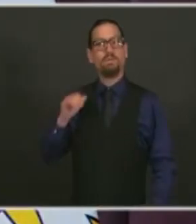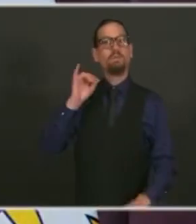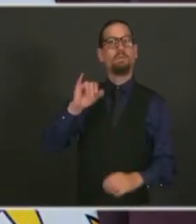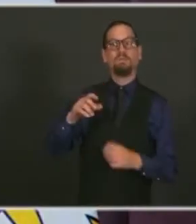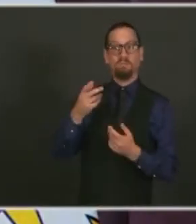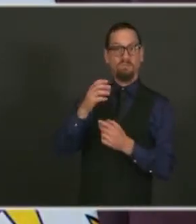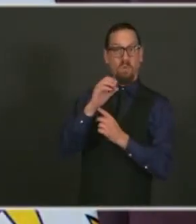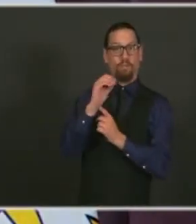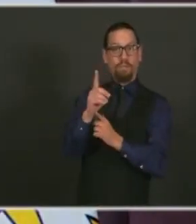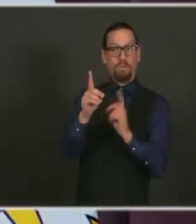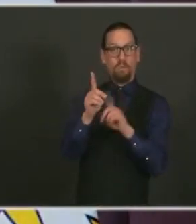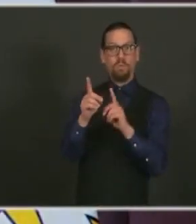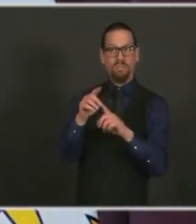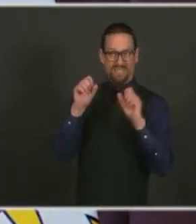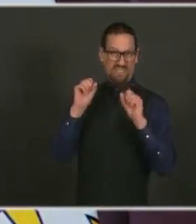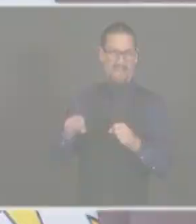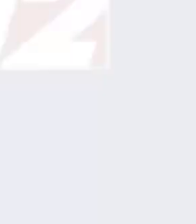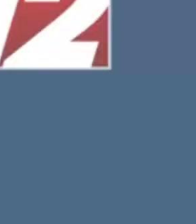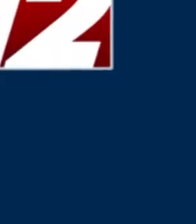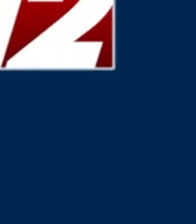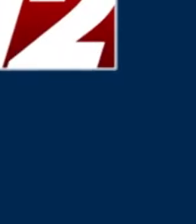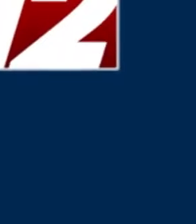health issues.